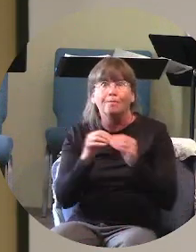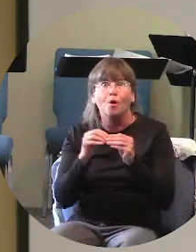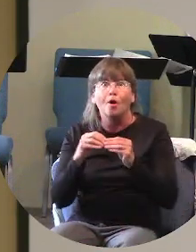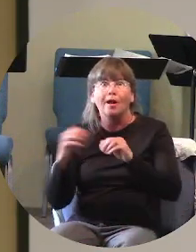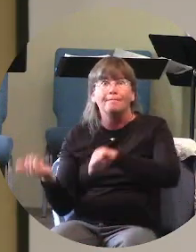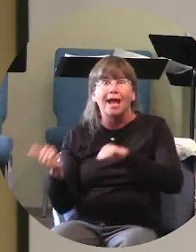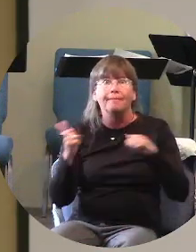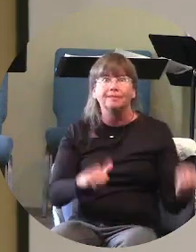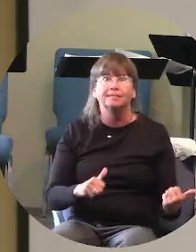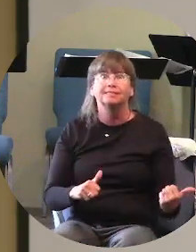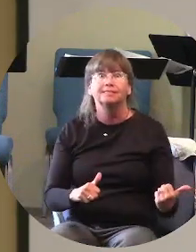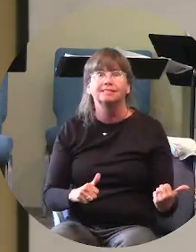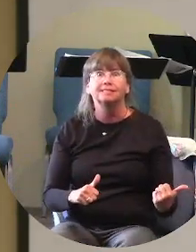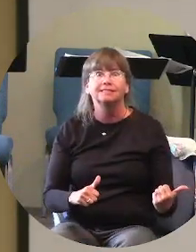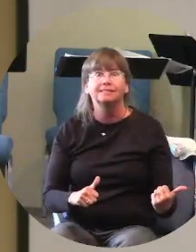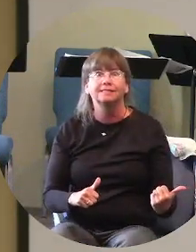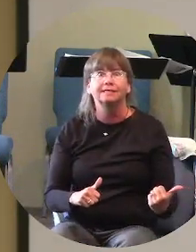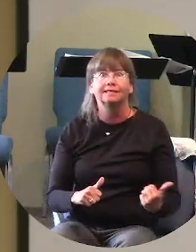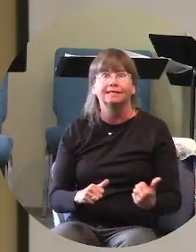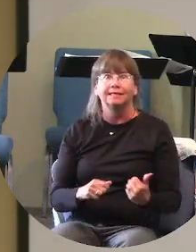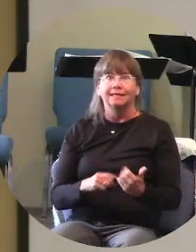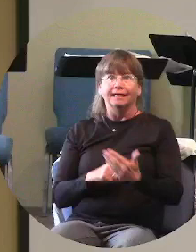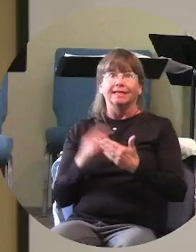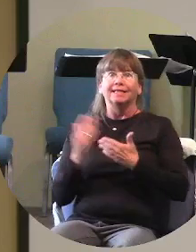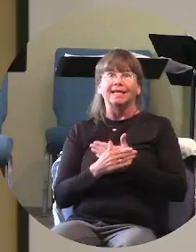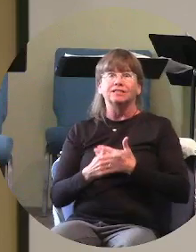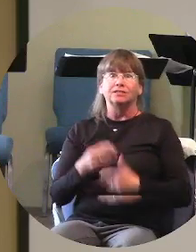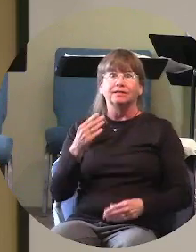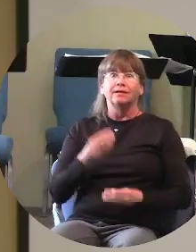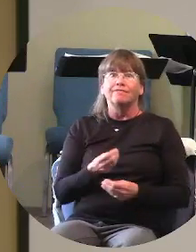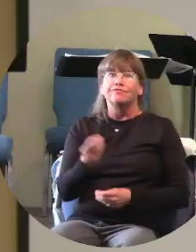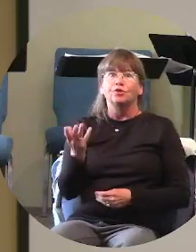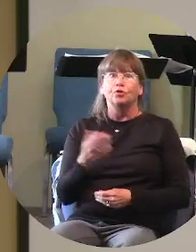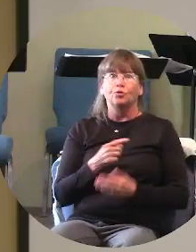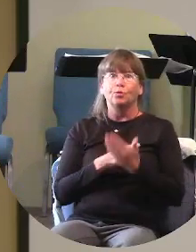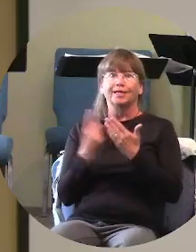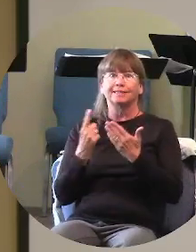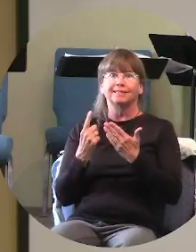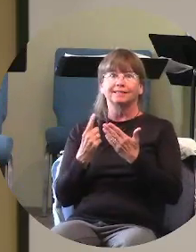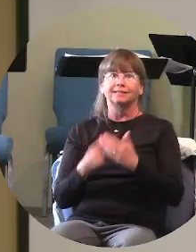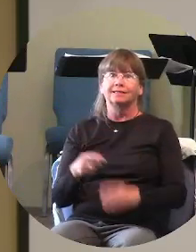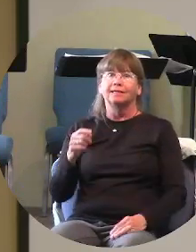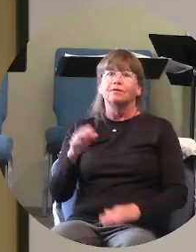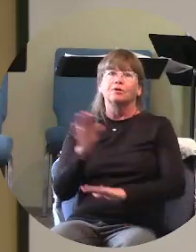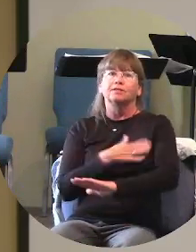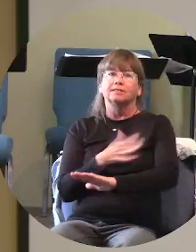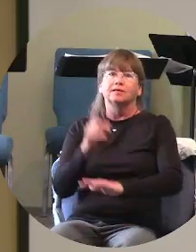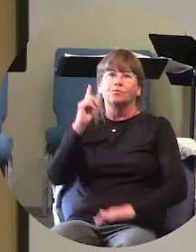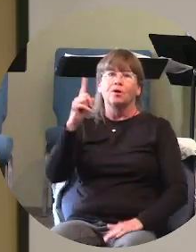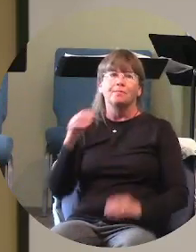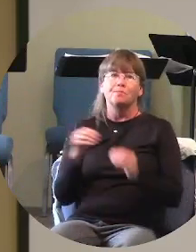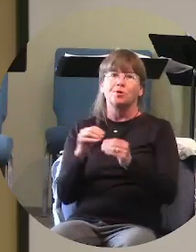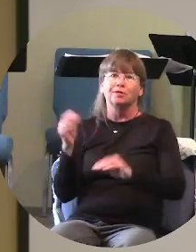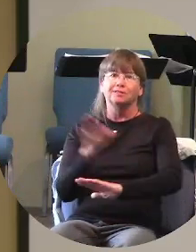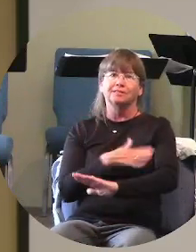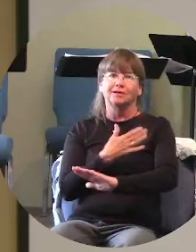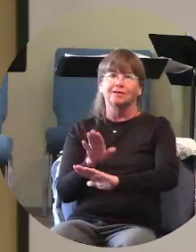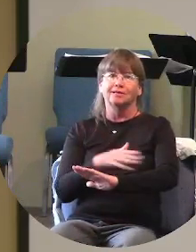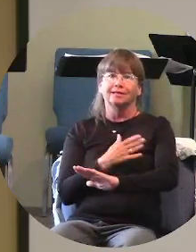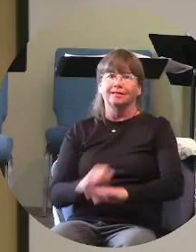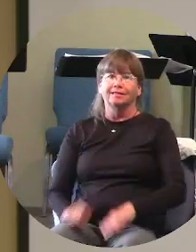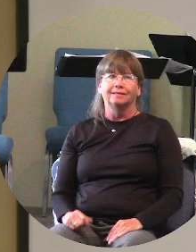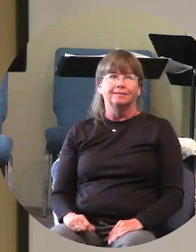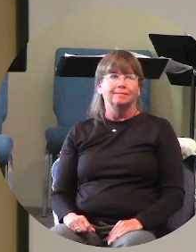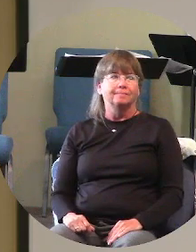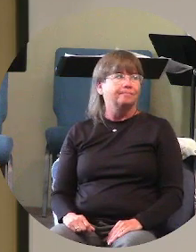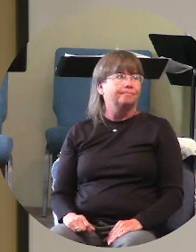um just it's exciting times god is blessing us so we're going to sing one song one more song uh sarah why don't you go ahead